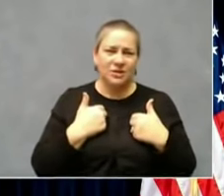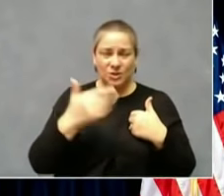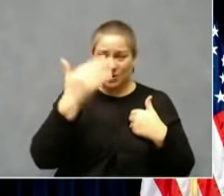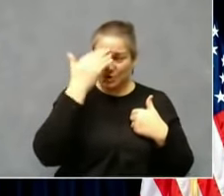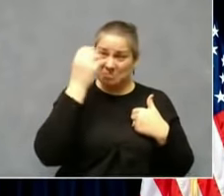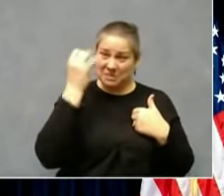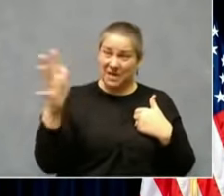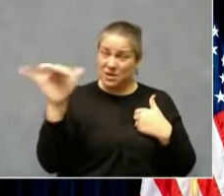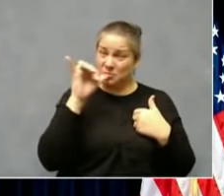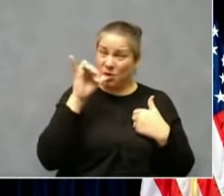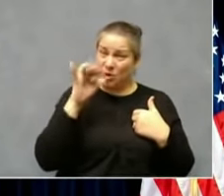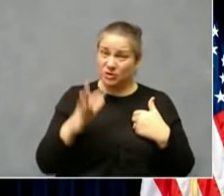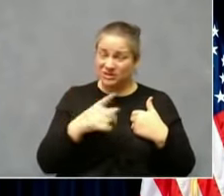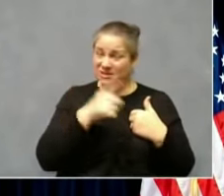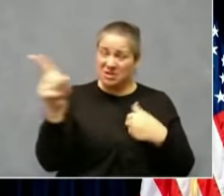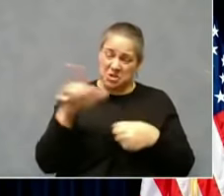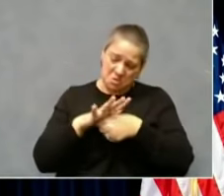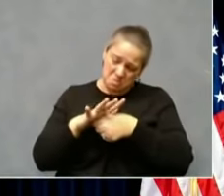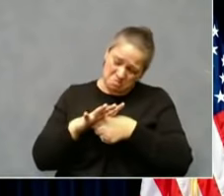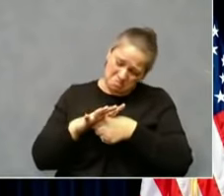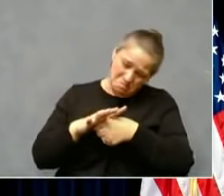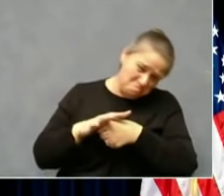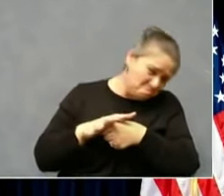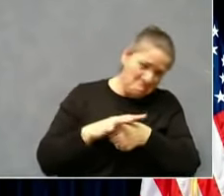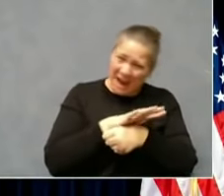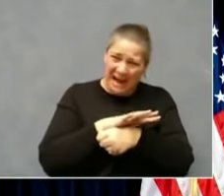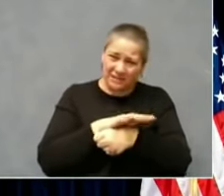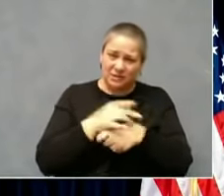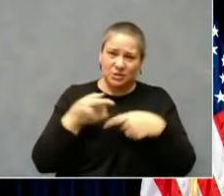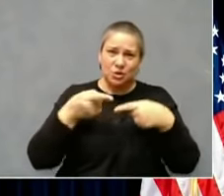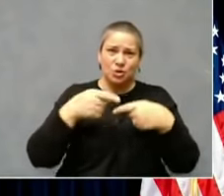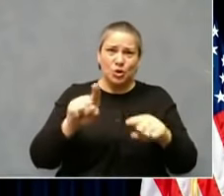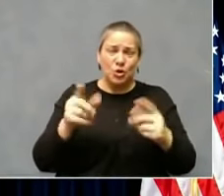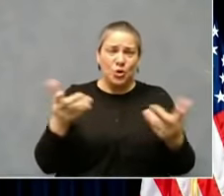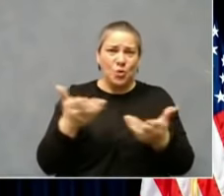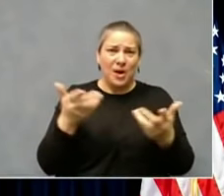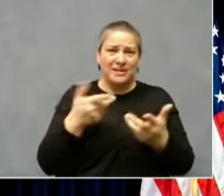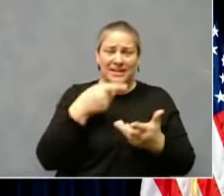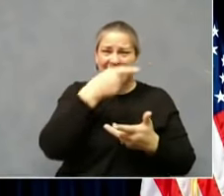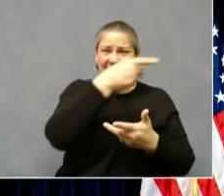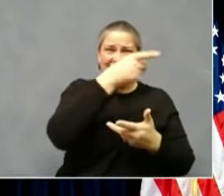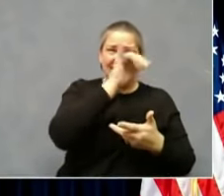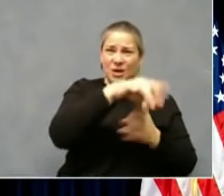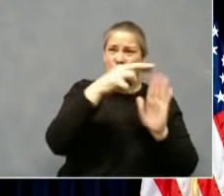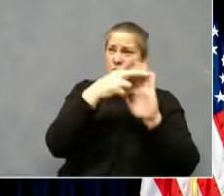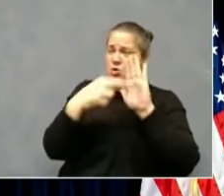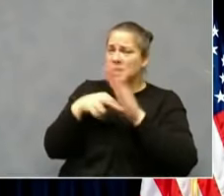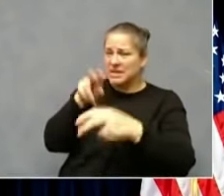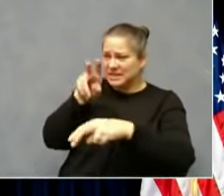packed at a time when we had capacity restrictions, a seat rule, a mask rule,